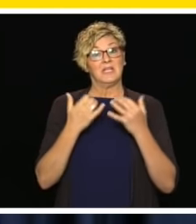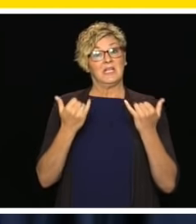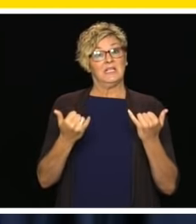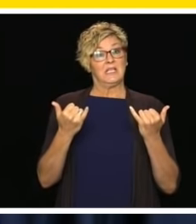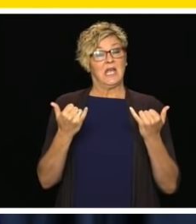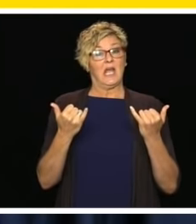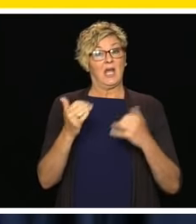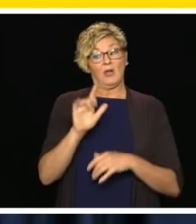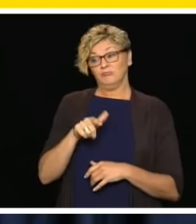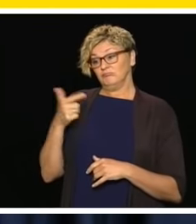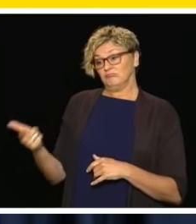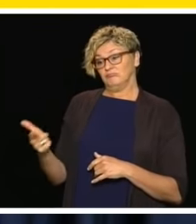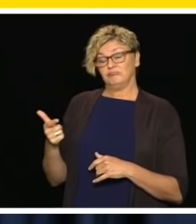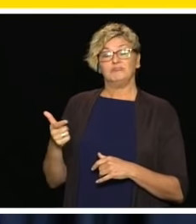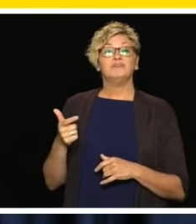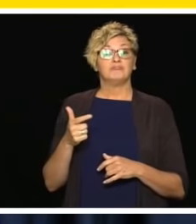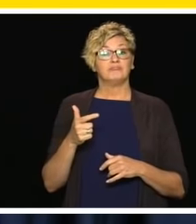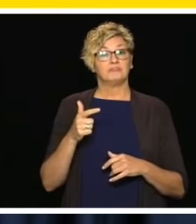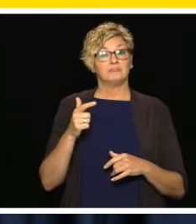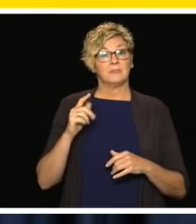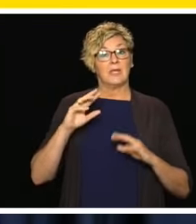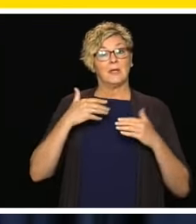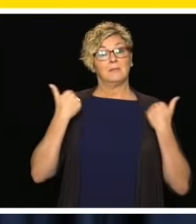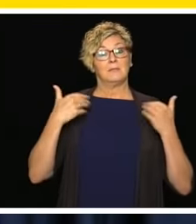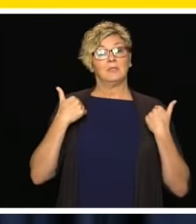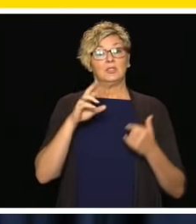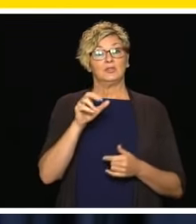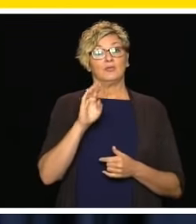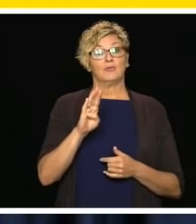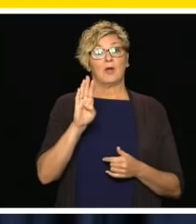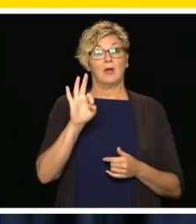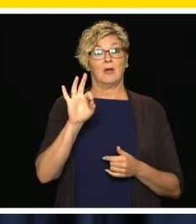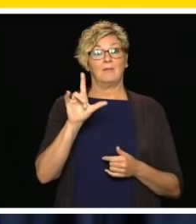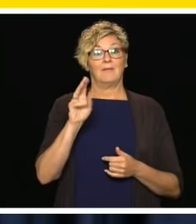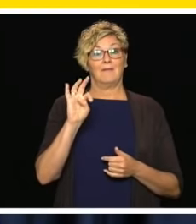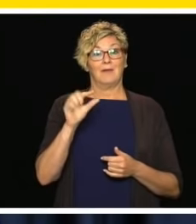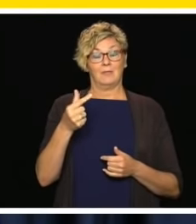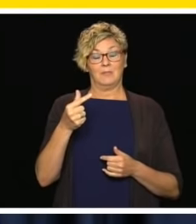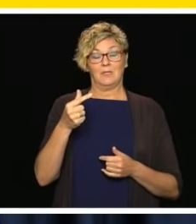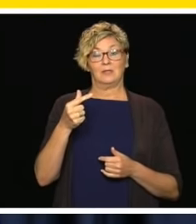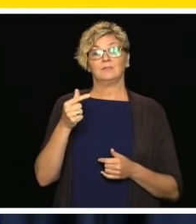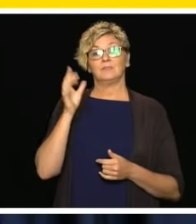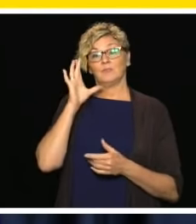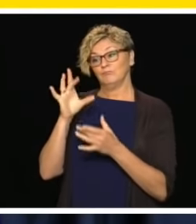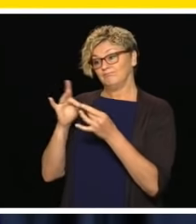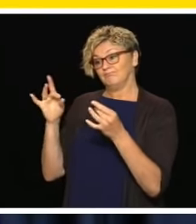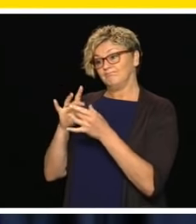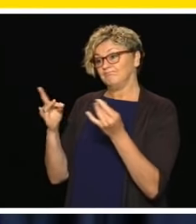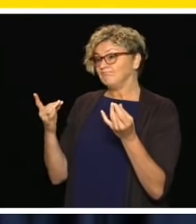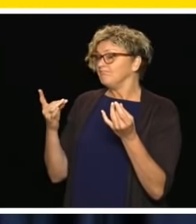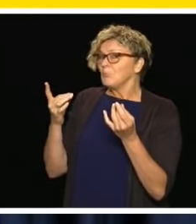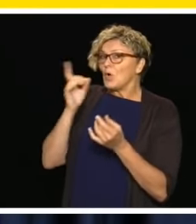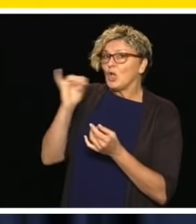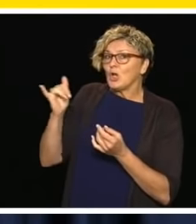I'll let Mr. Fleming step to the podium and give you some of the details on the restart. I'm which begins on June 1st.